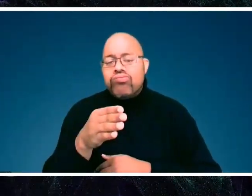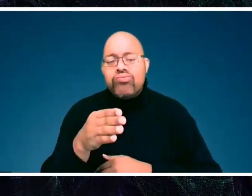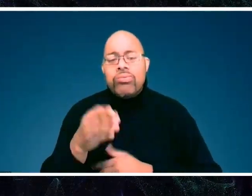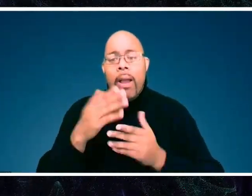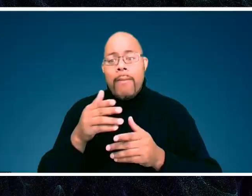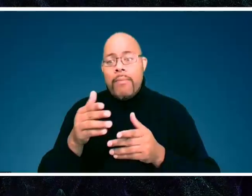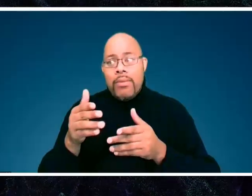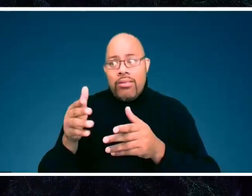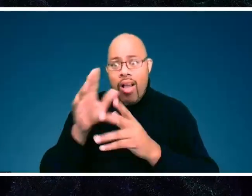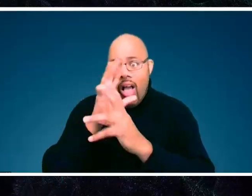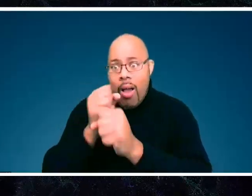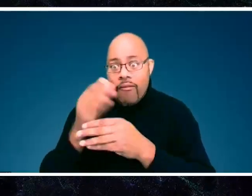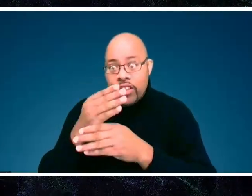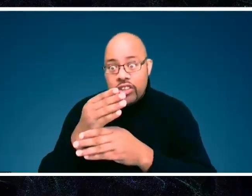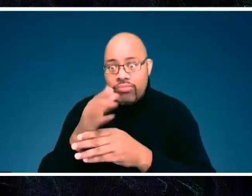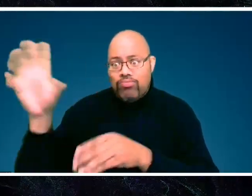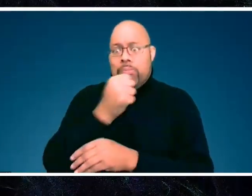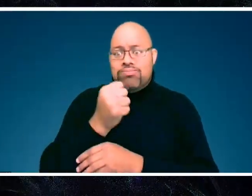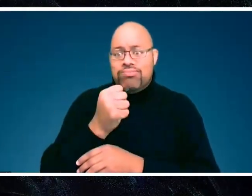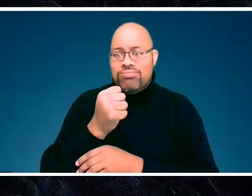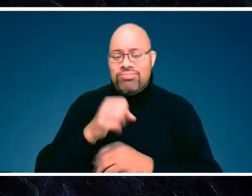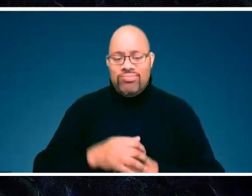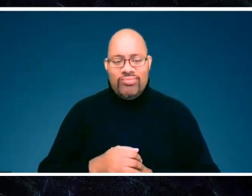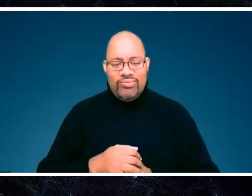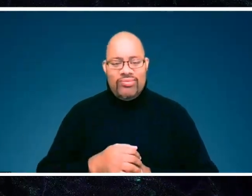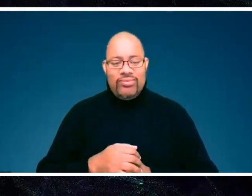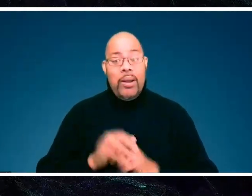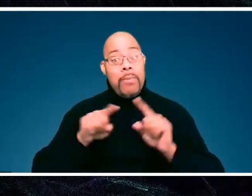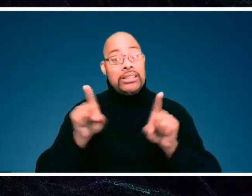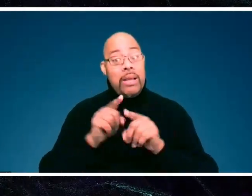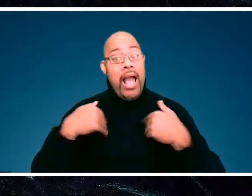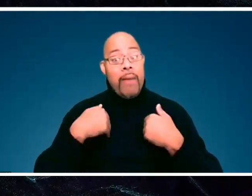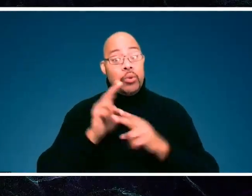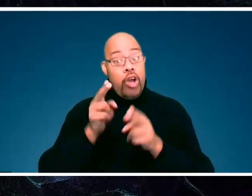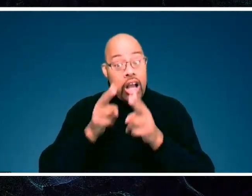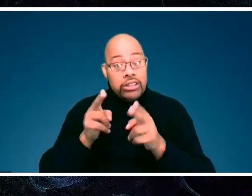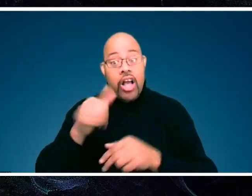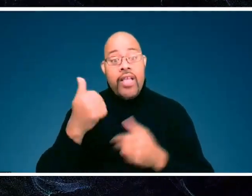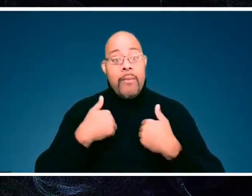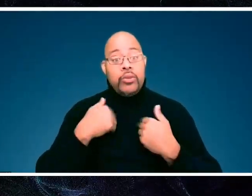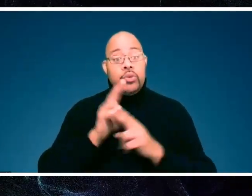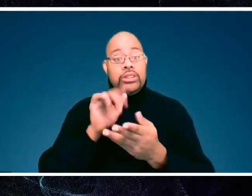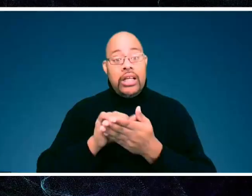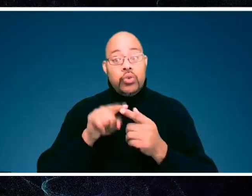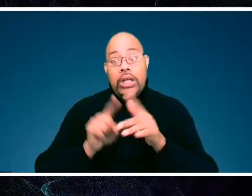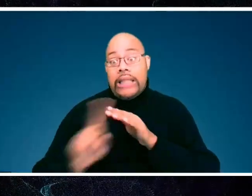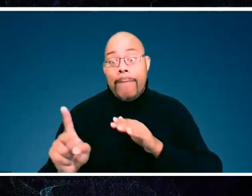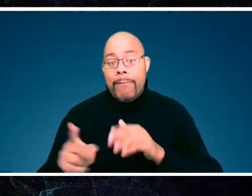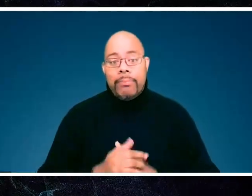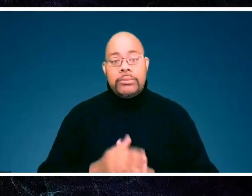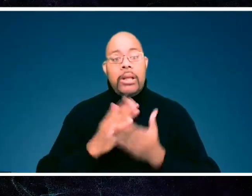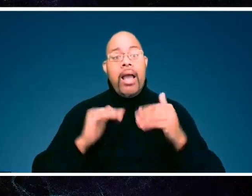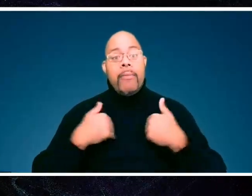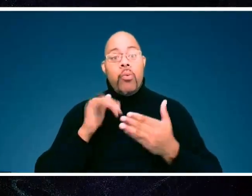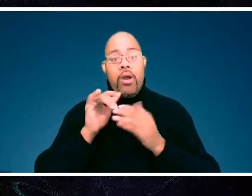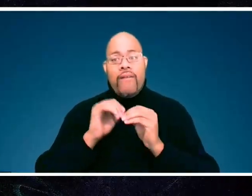closer than they'll gobble them up. But just like animals to use it to hunt, there's others that will use it to escape. There are some animals that will